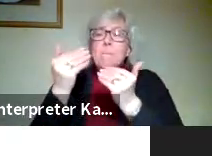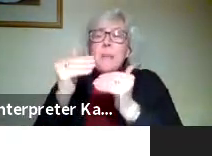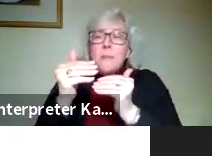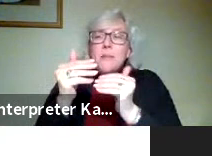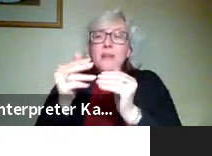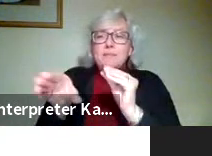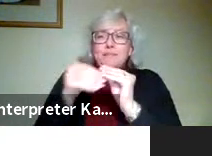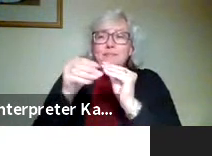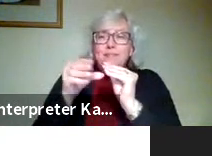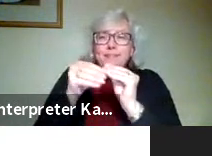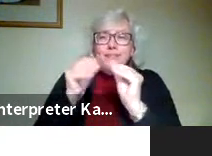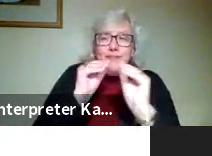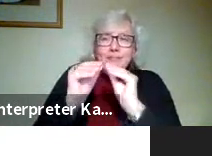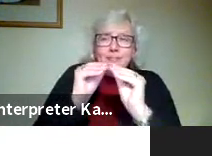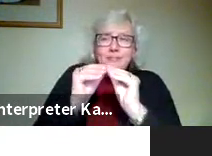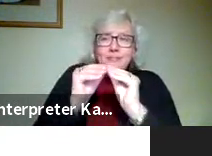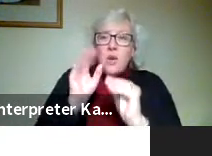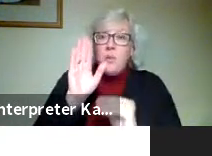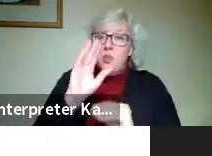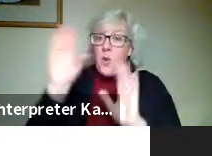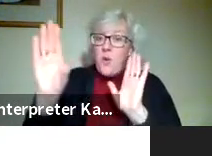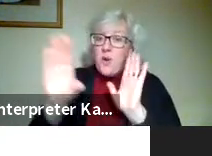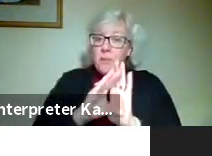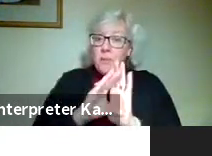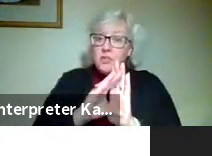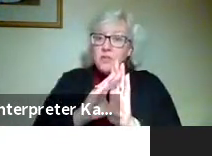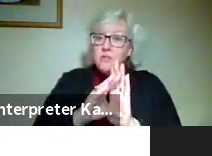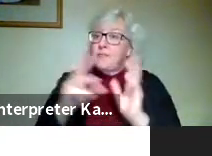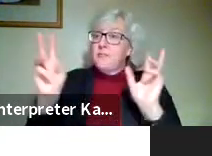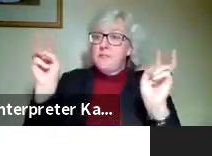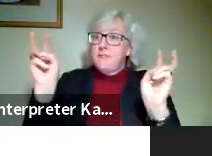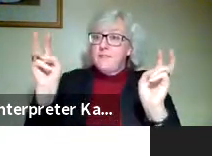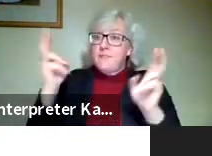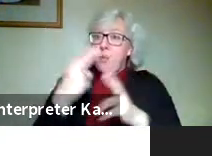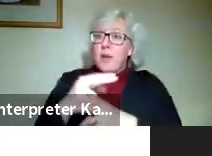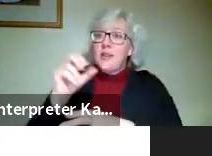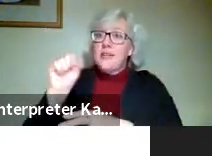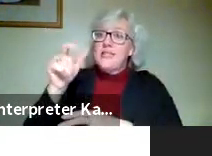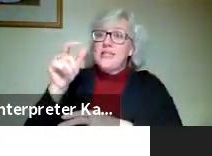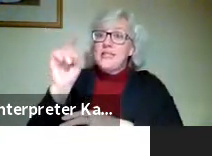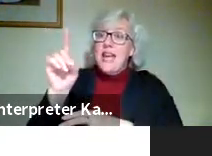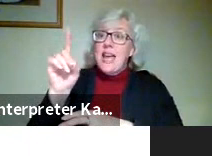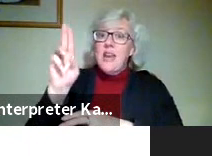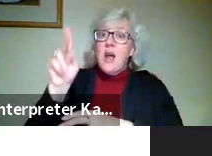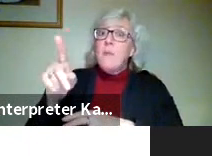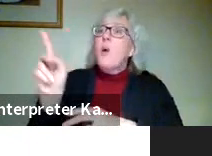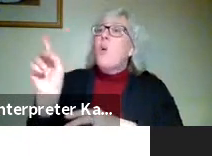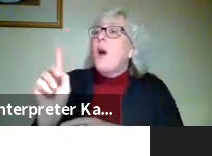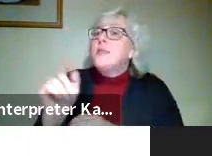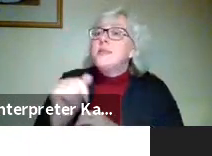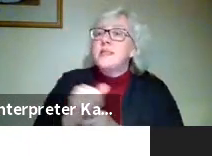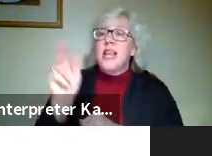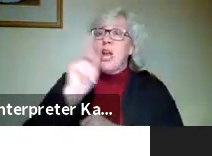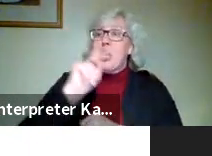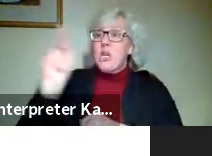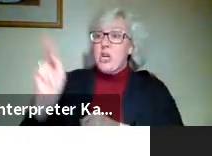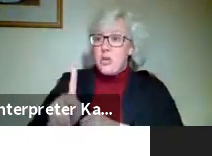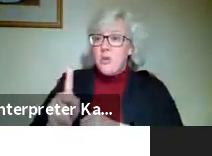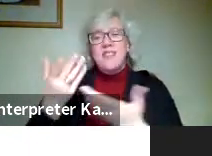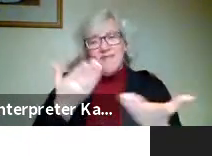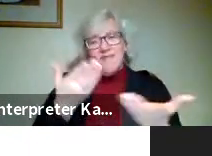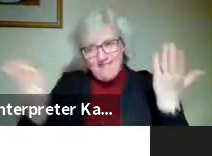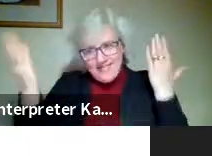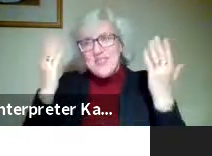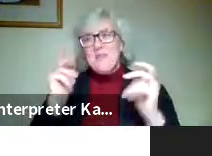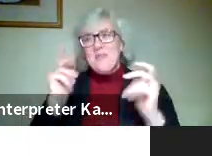the, with your image called Stand Up. And where is this, Peter? Kenosha Residence, everybody